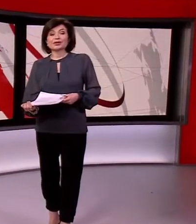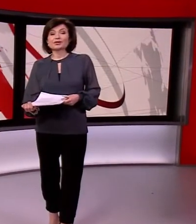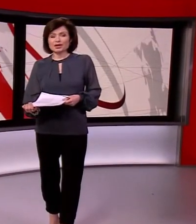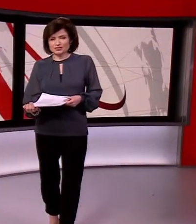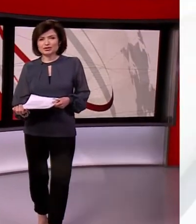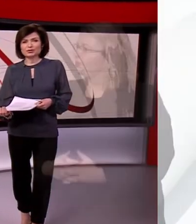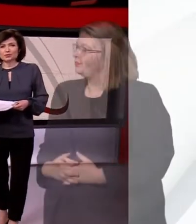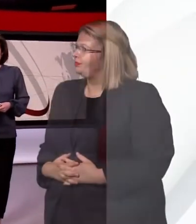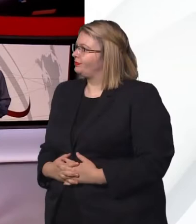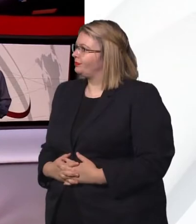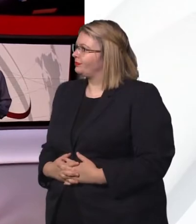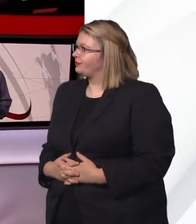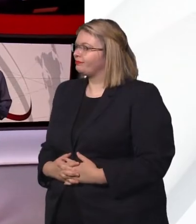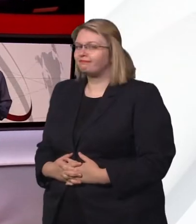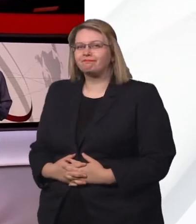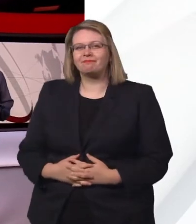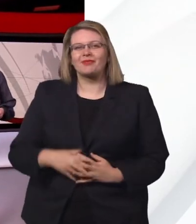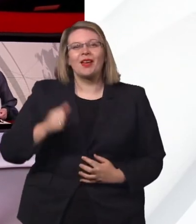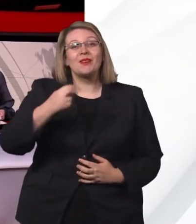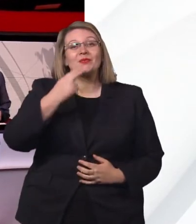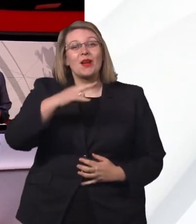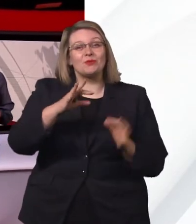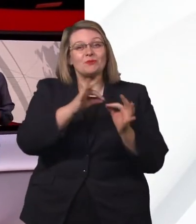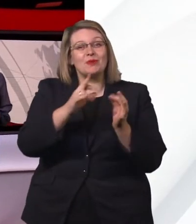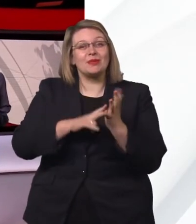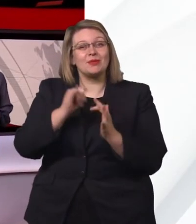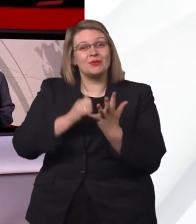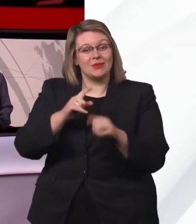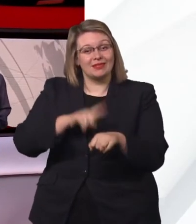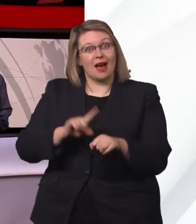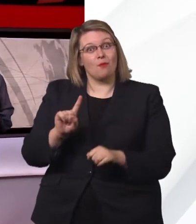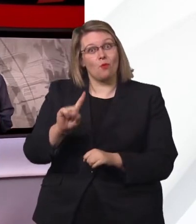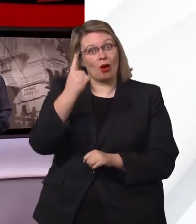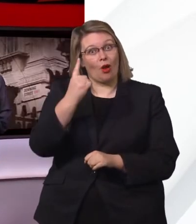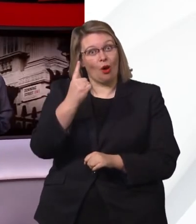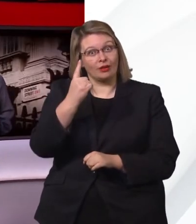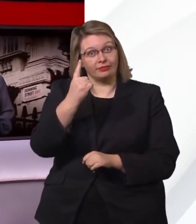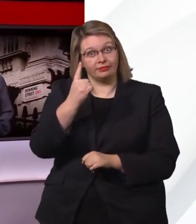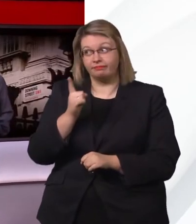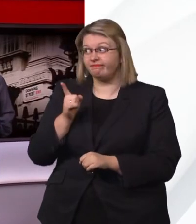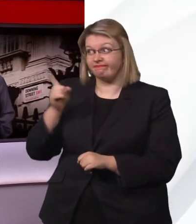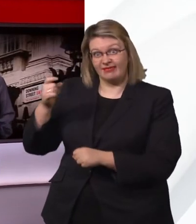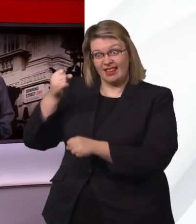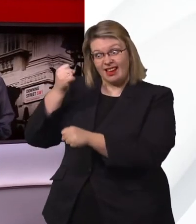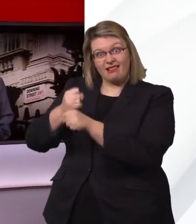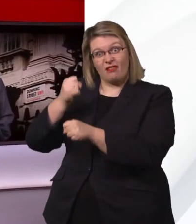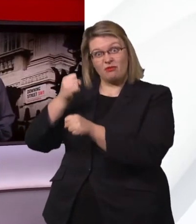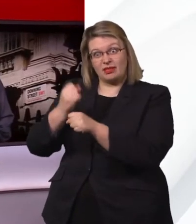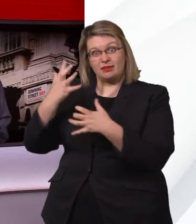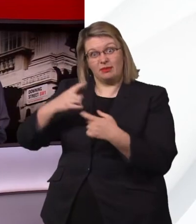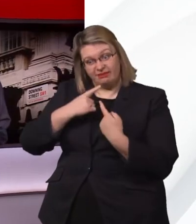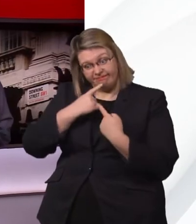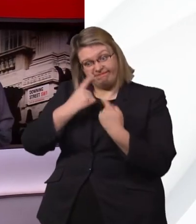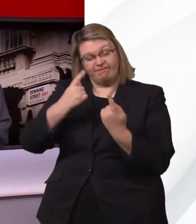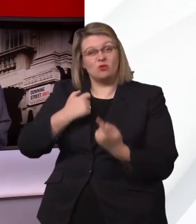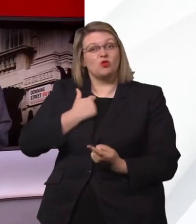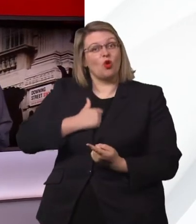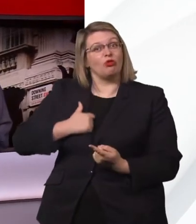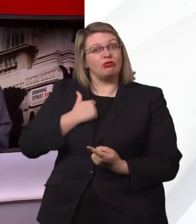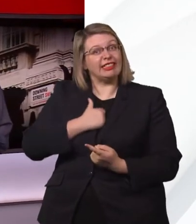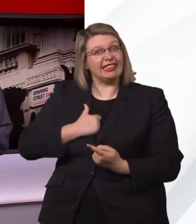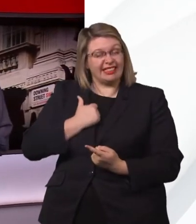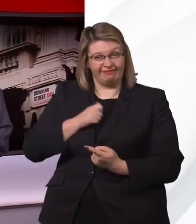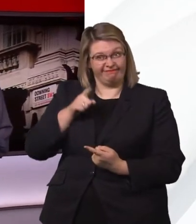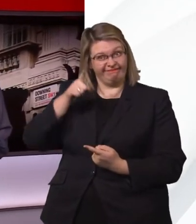Hello, good afternoon. Welcome to the BBC News at One. Downing Street has apologised to Buckingham Palace following